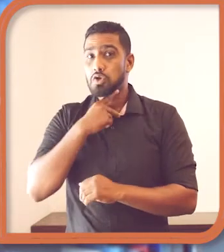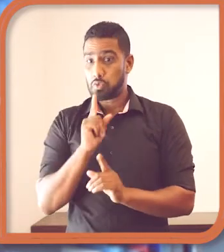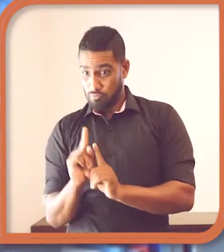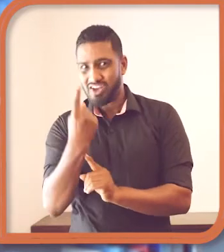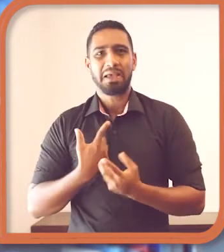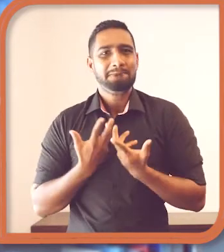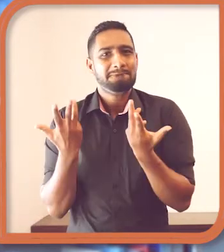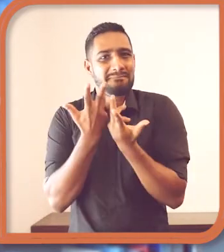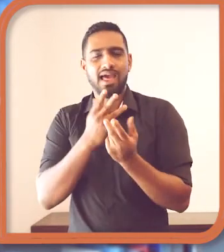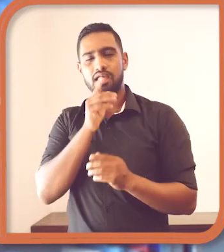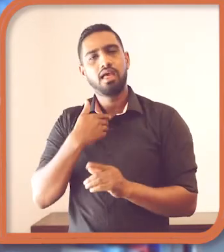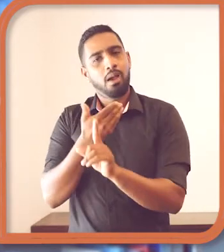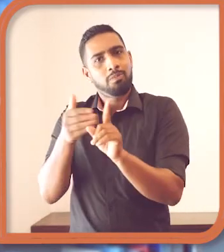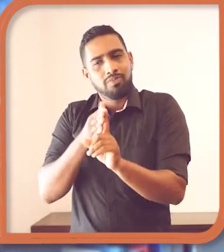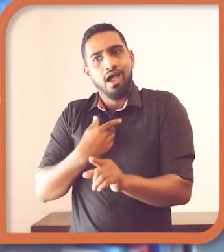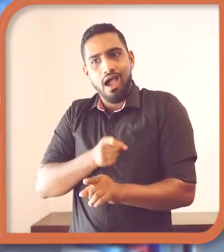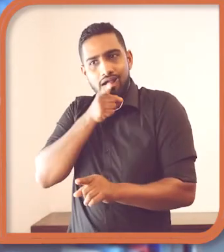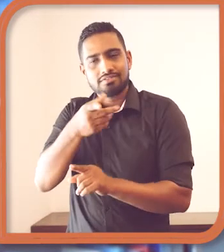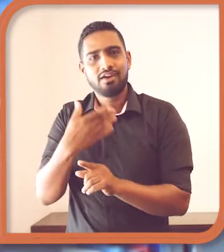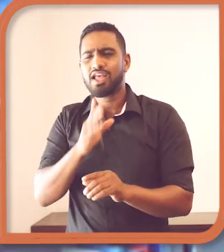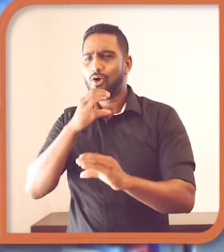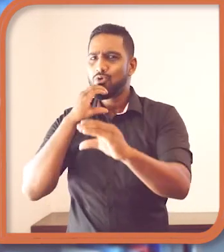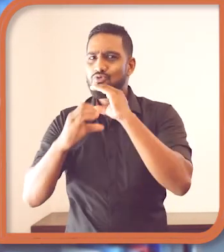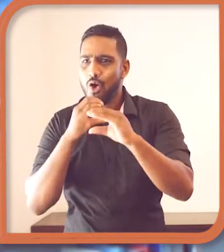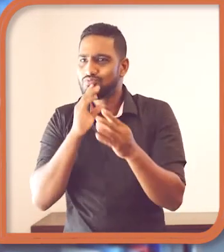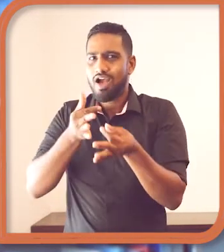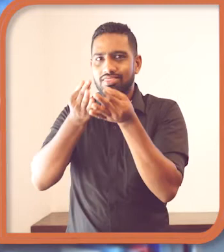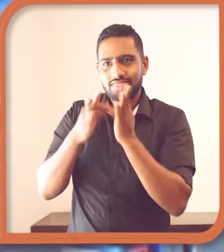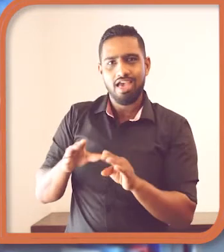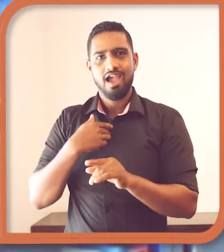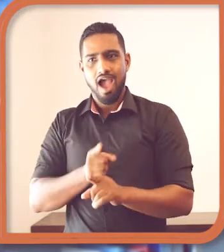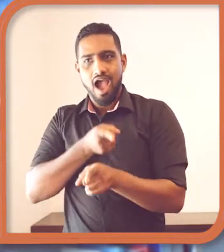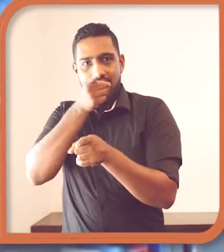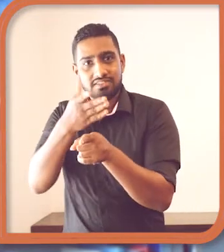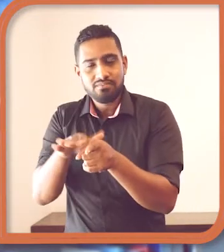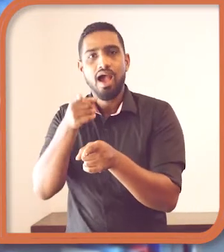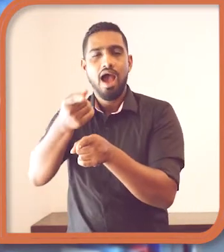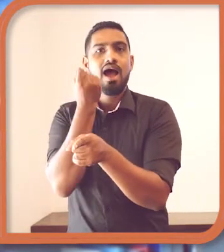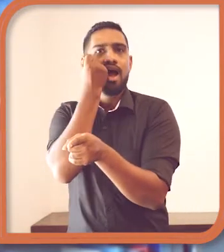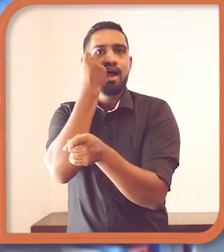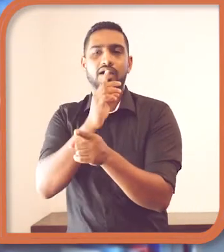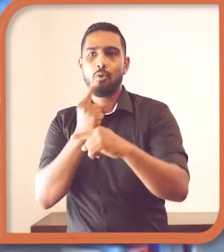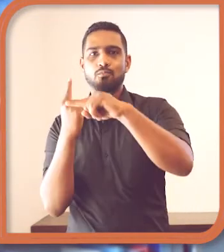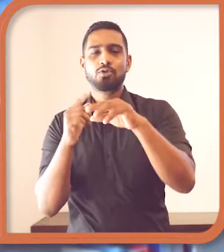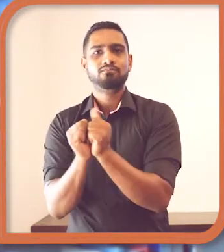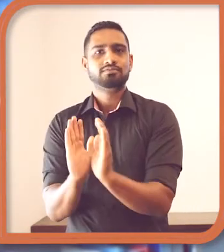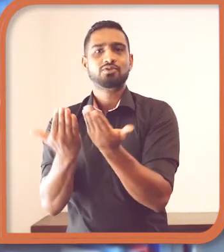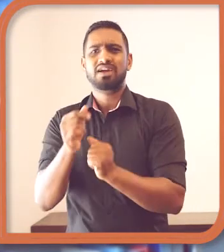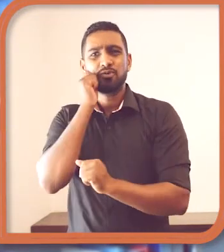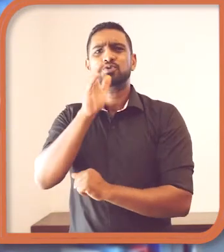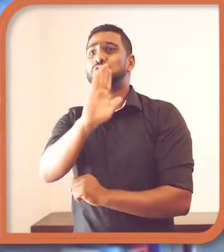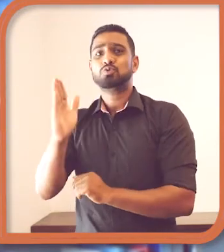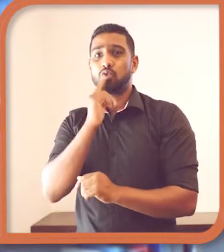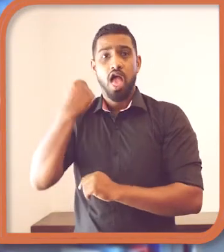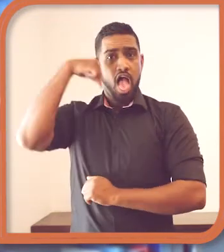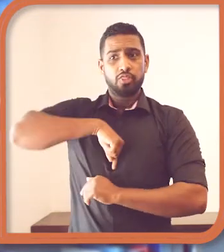doing that. So as a leader I have to understand how to talk to people effectively because we don't know what's going